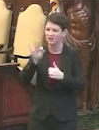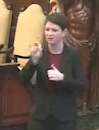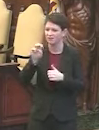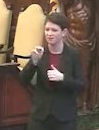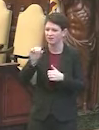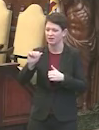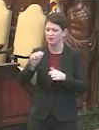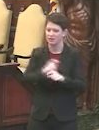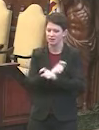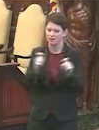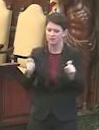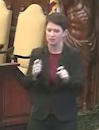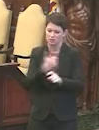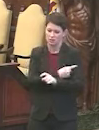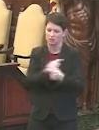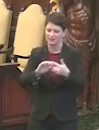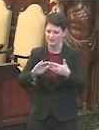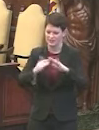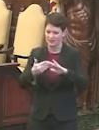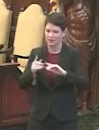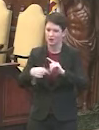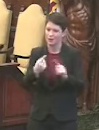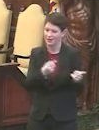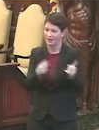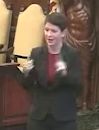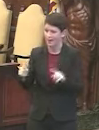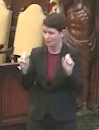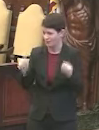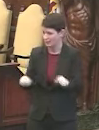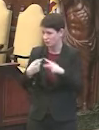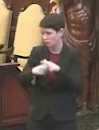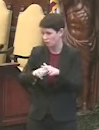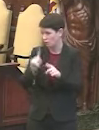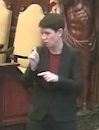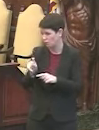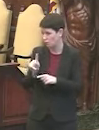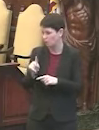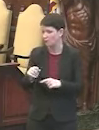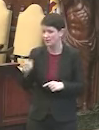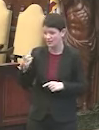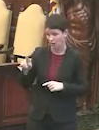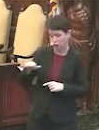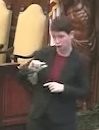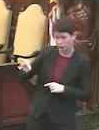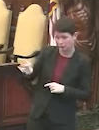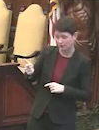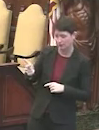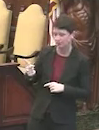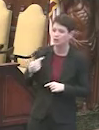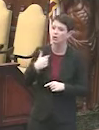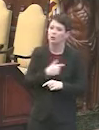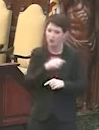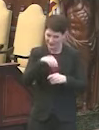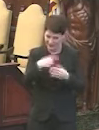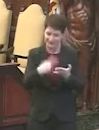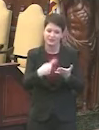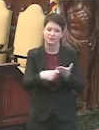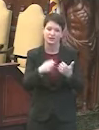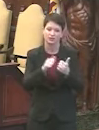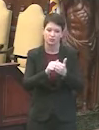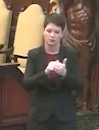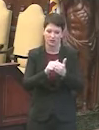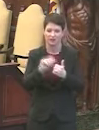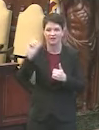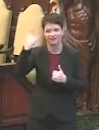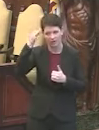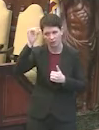to deliver vaccine to the city and when that might start. Dr. I'm just saying we are in discussions with the